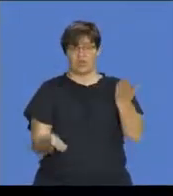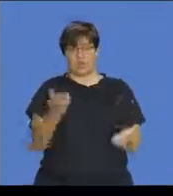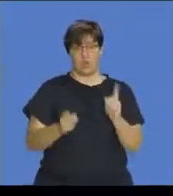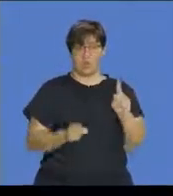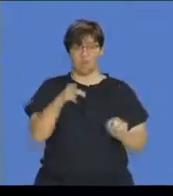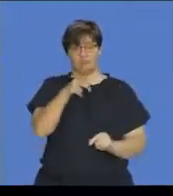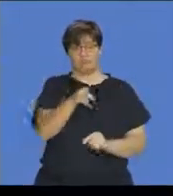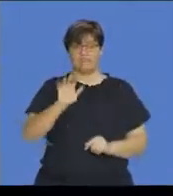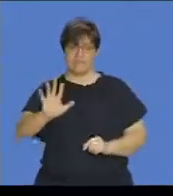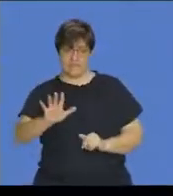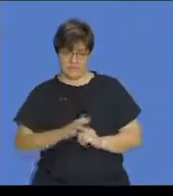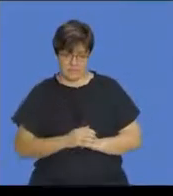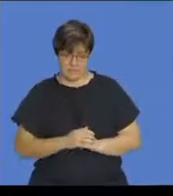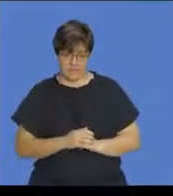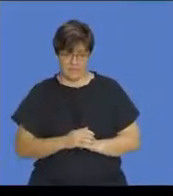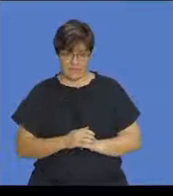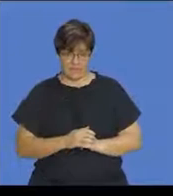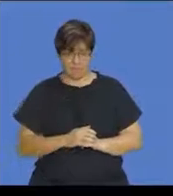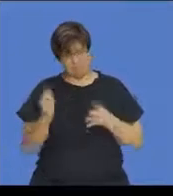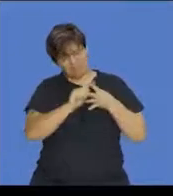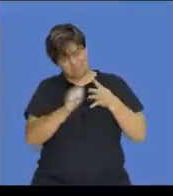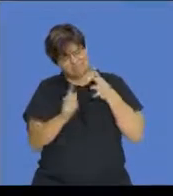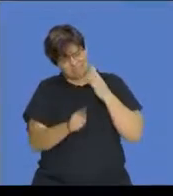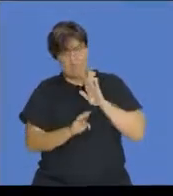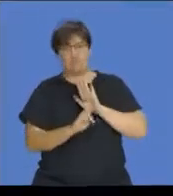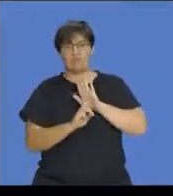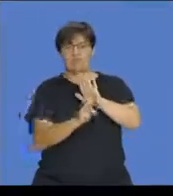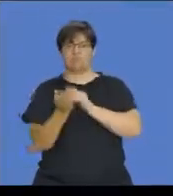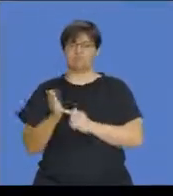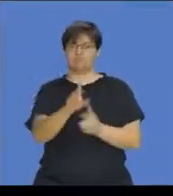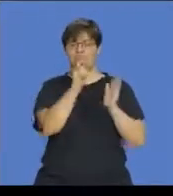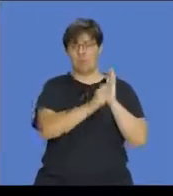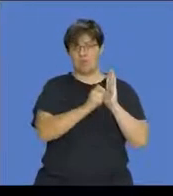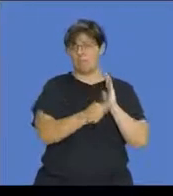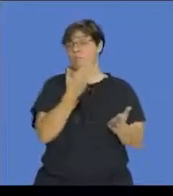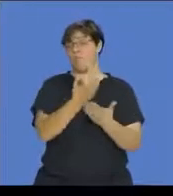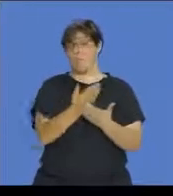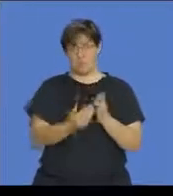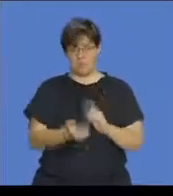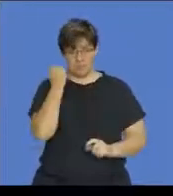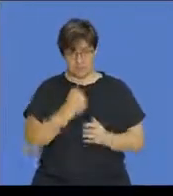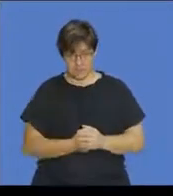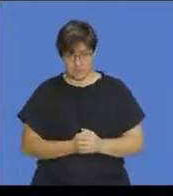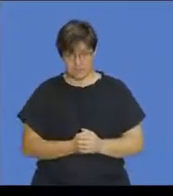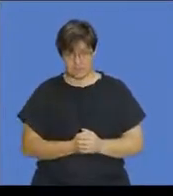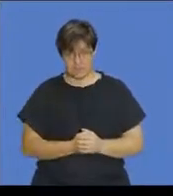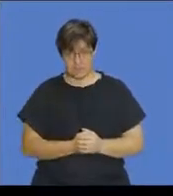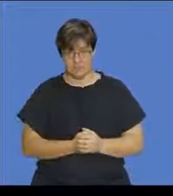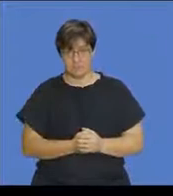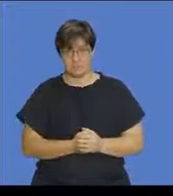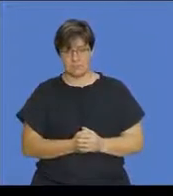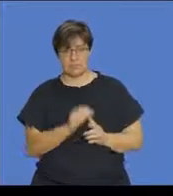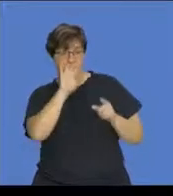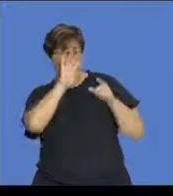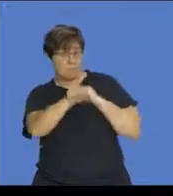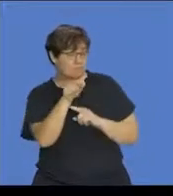something like 1 to 5. All of those are possible representations of probability. And so if we recognize